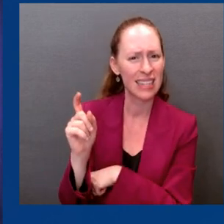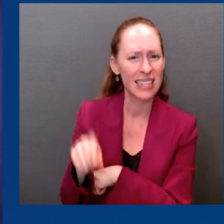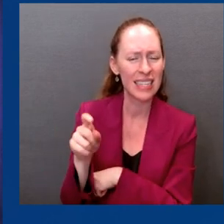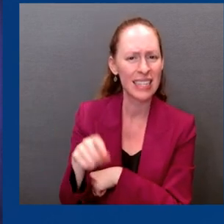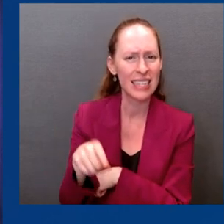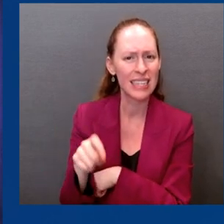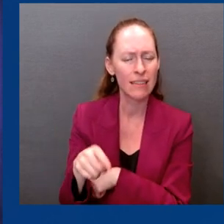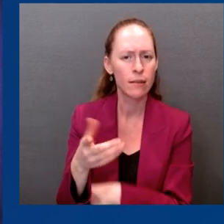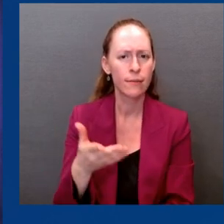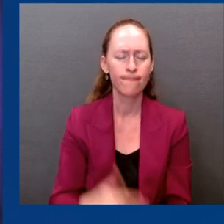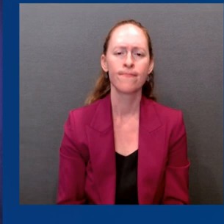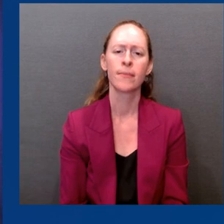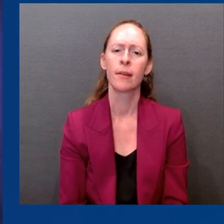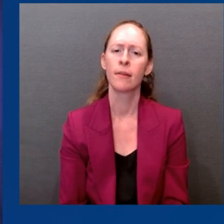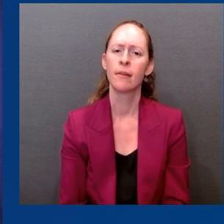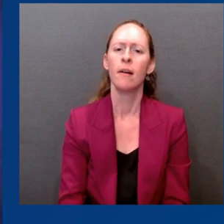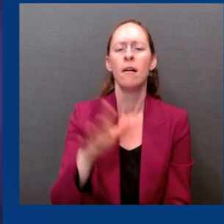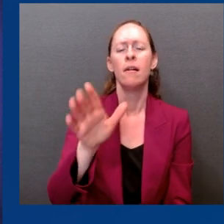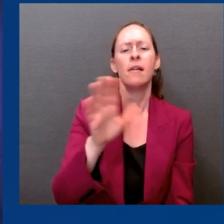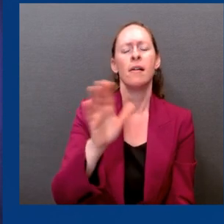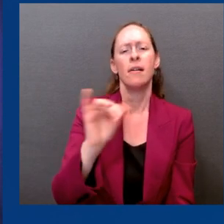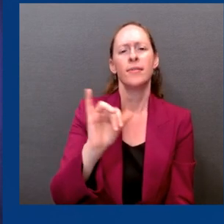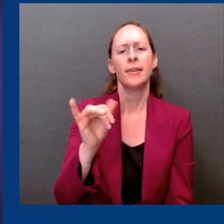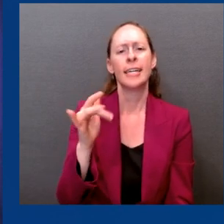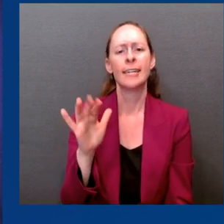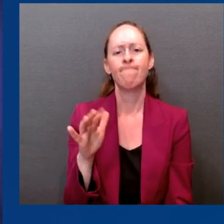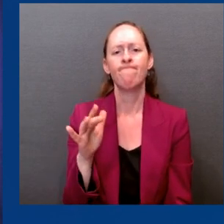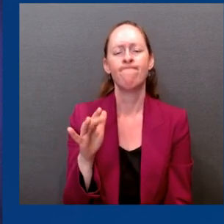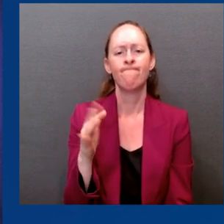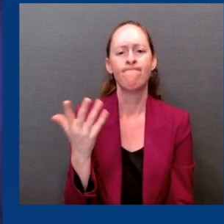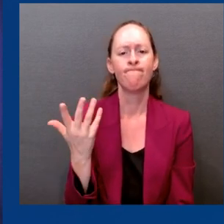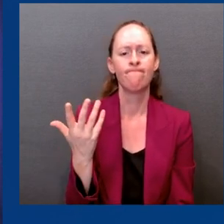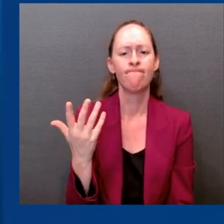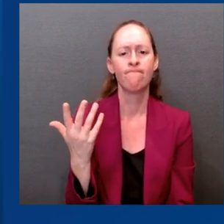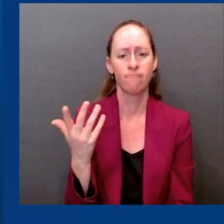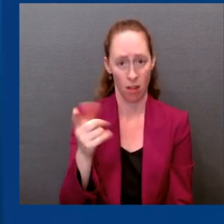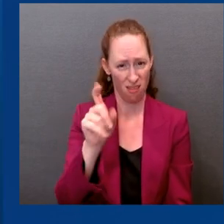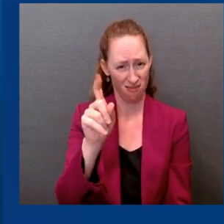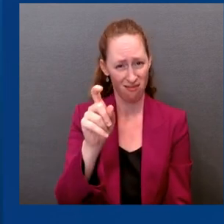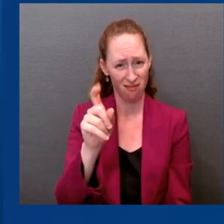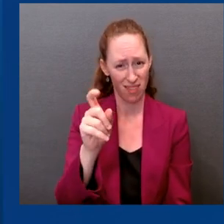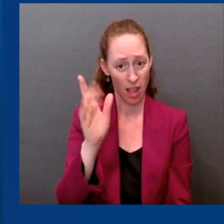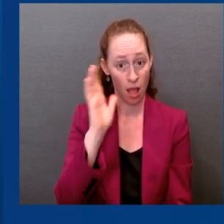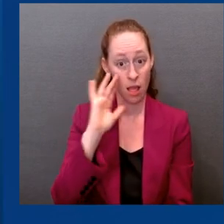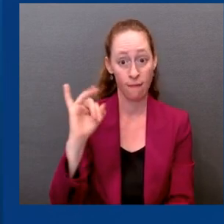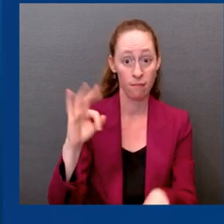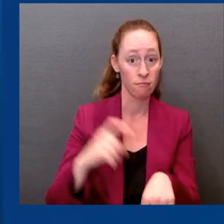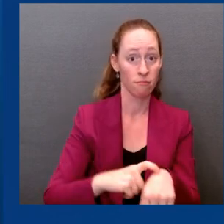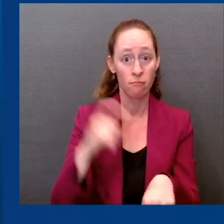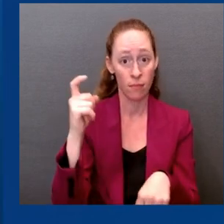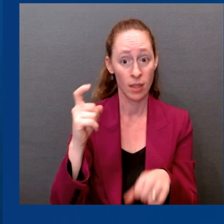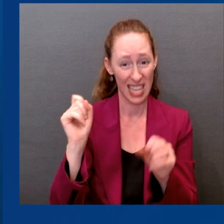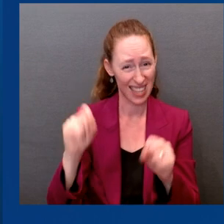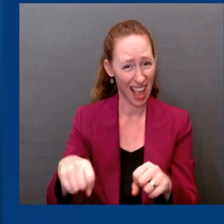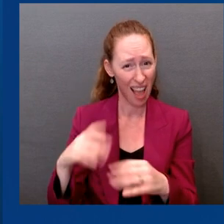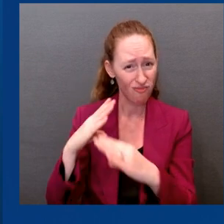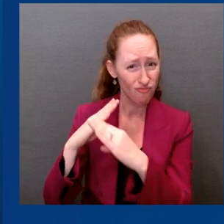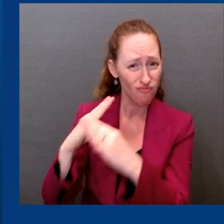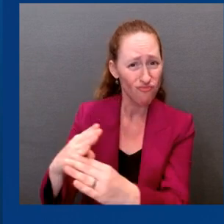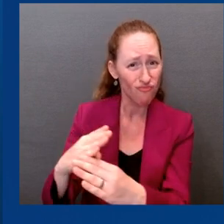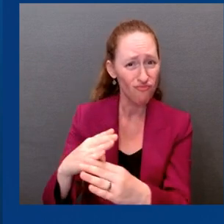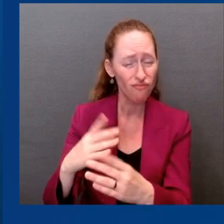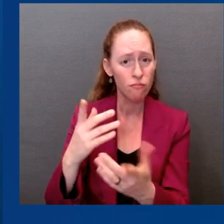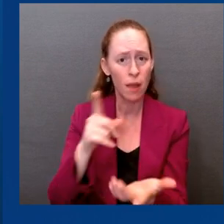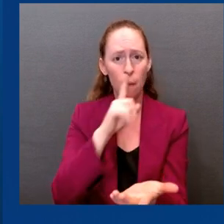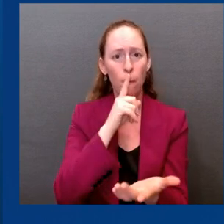that Americans should be preparing for over the coming seasons? Dr. Yeah, thank you for that question. This was not a CDC-based modeling